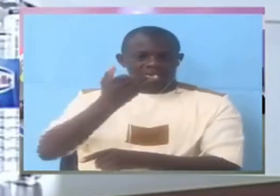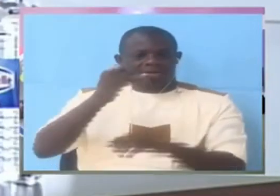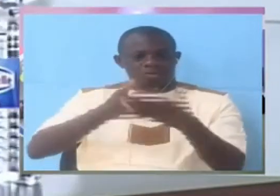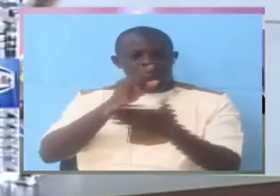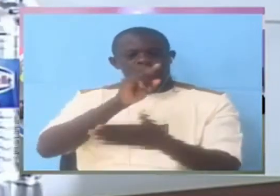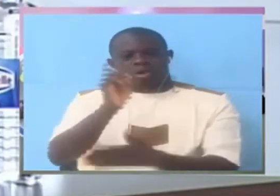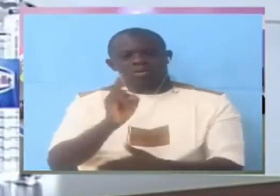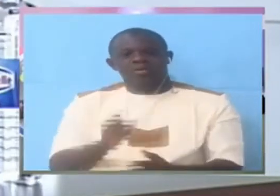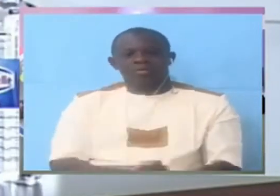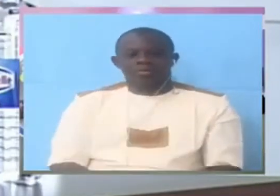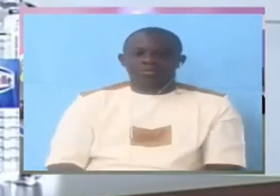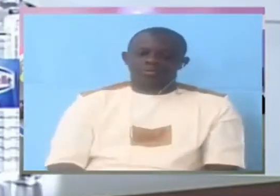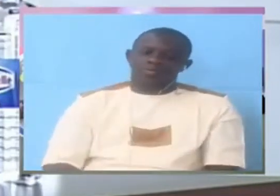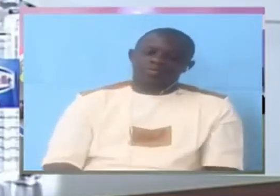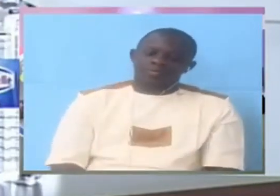Director